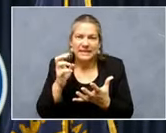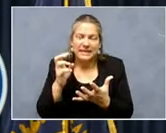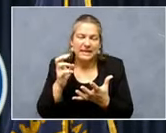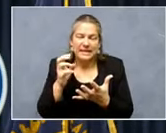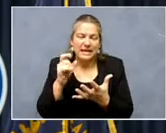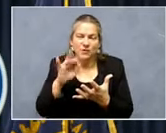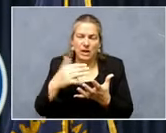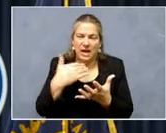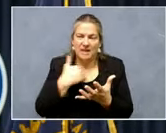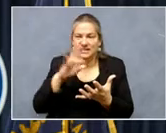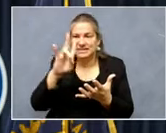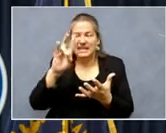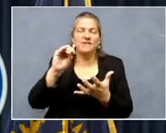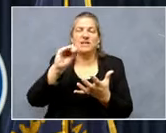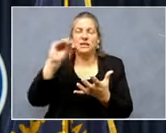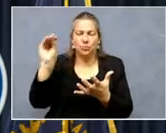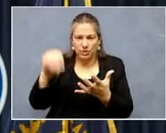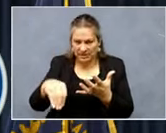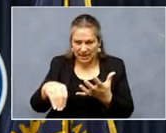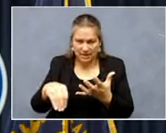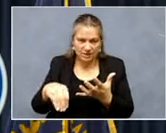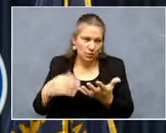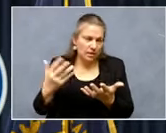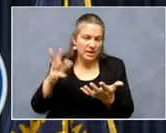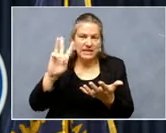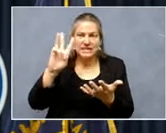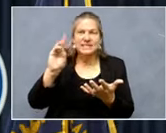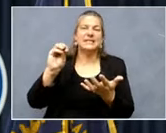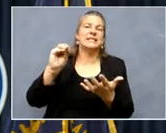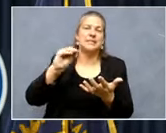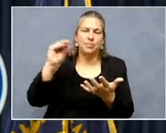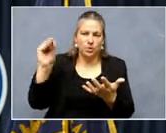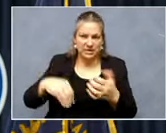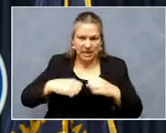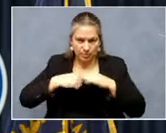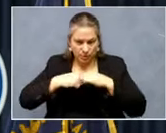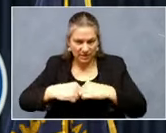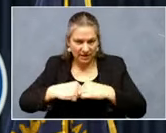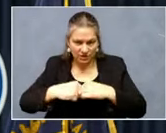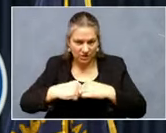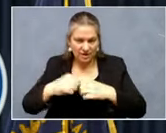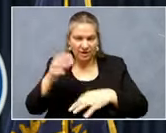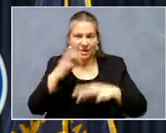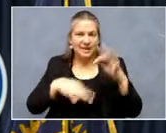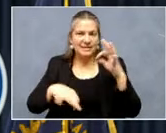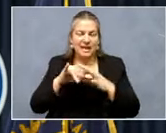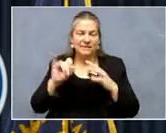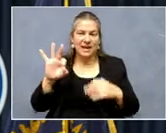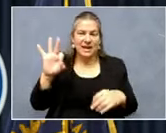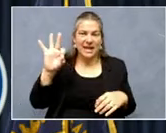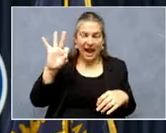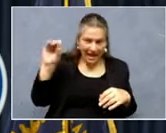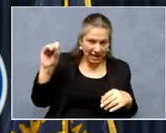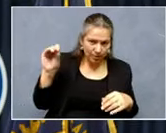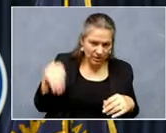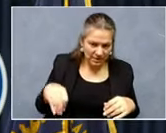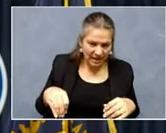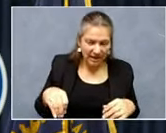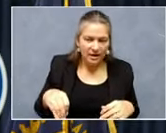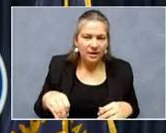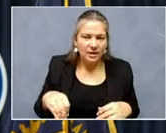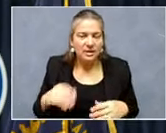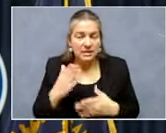70% or, or 60% protection instead of 90, there are folks out there that